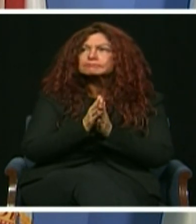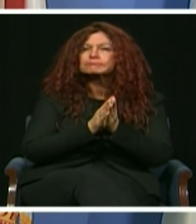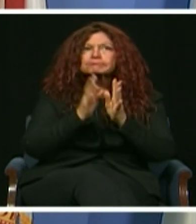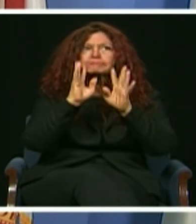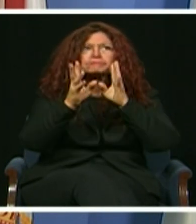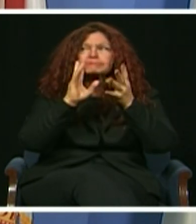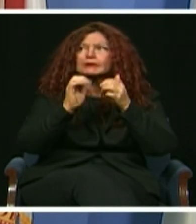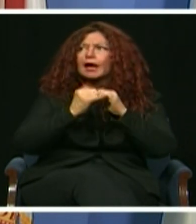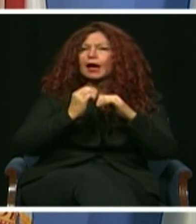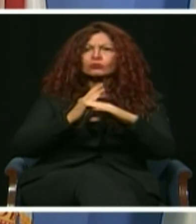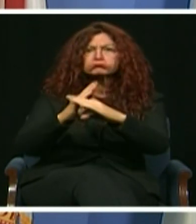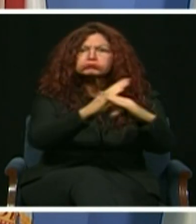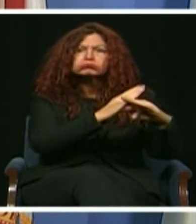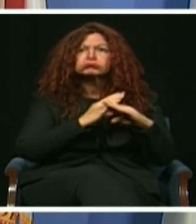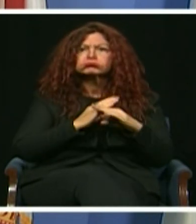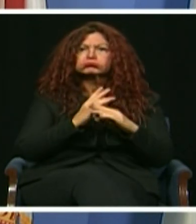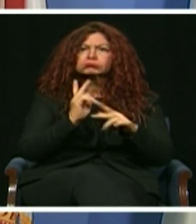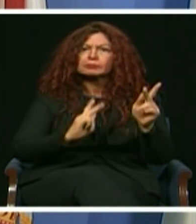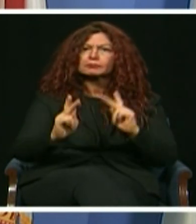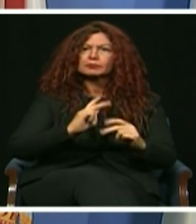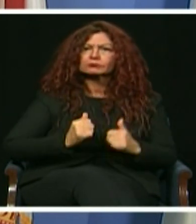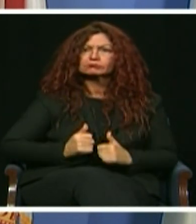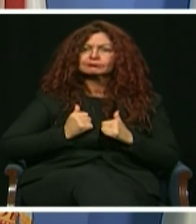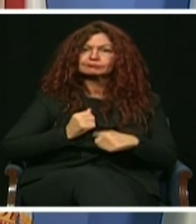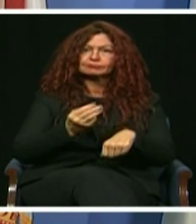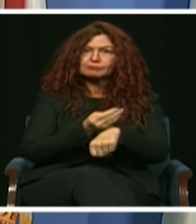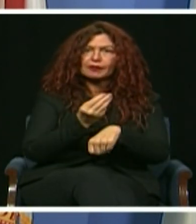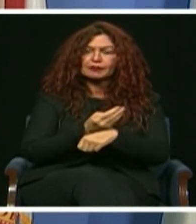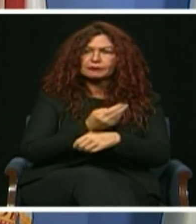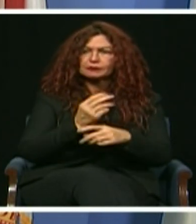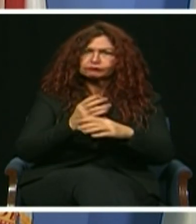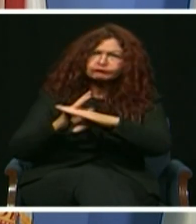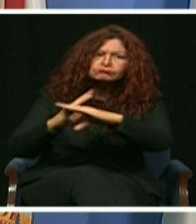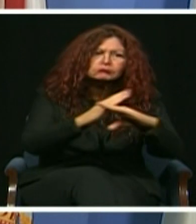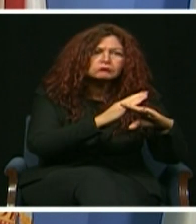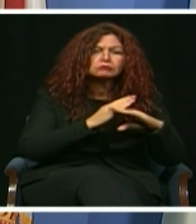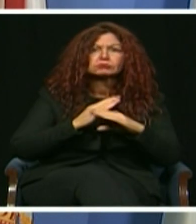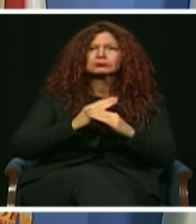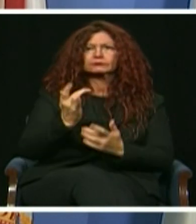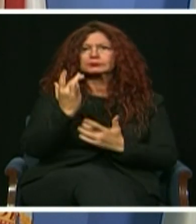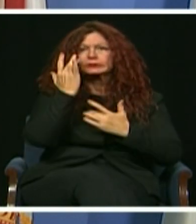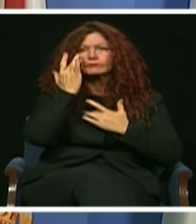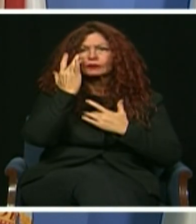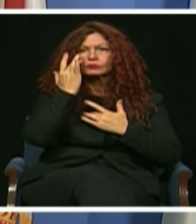crisis, and I look forward to highlighting some of those many contributions today.